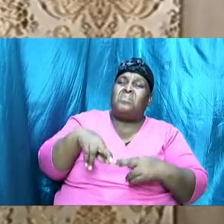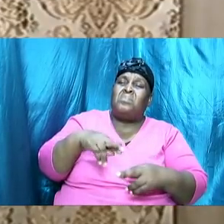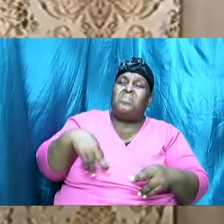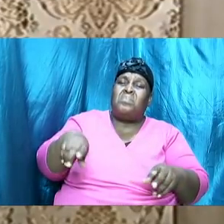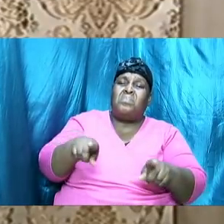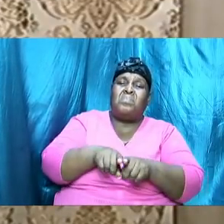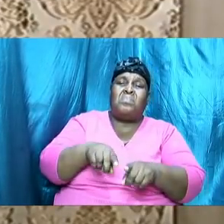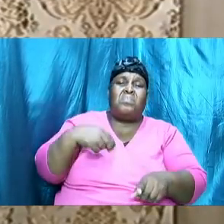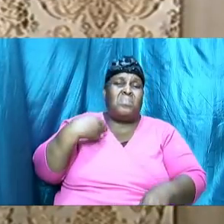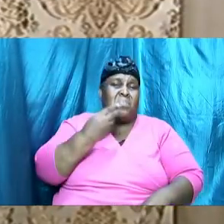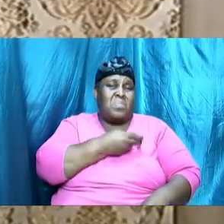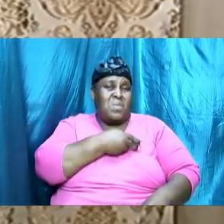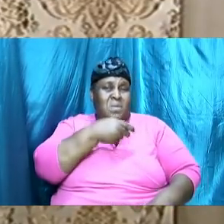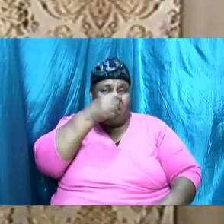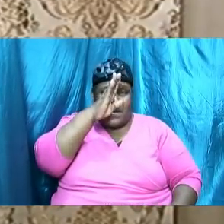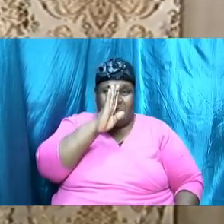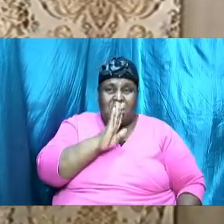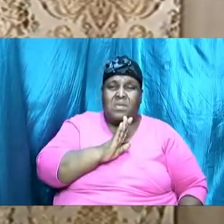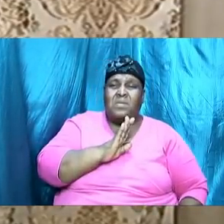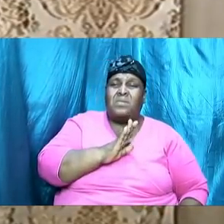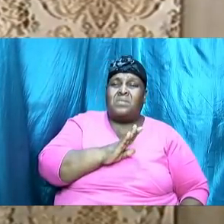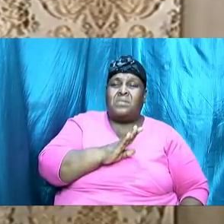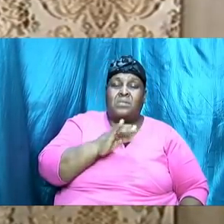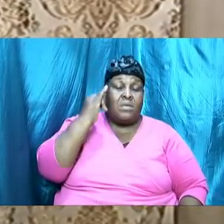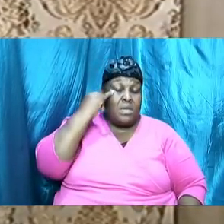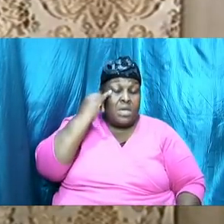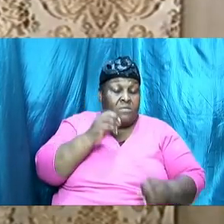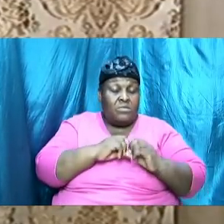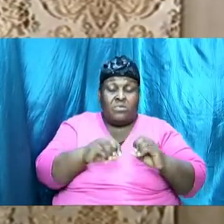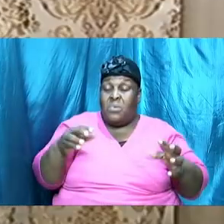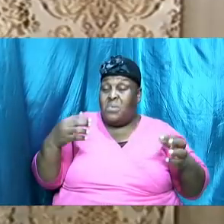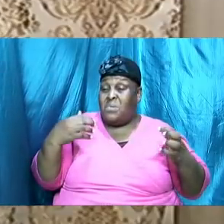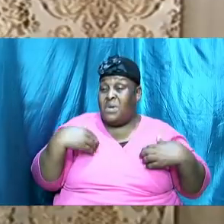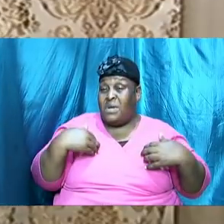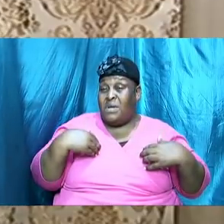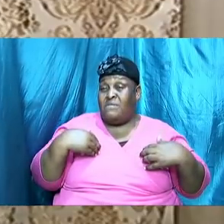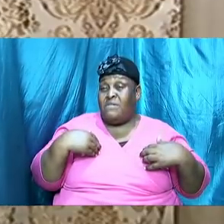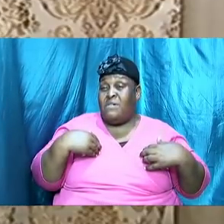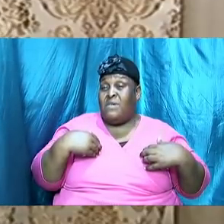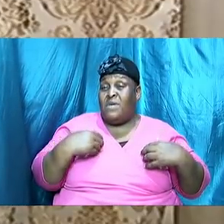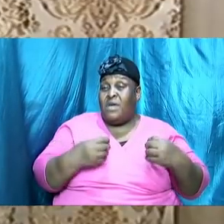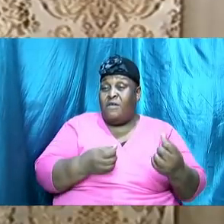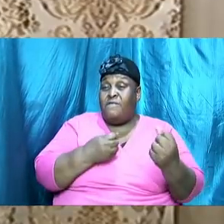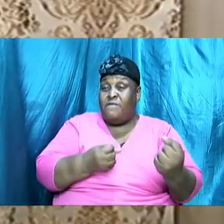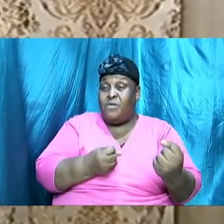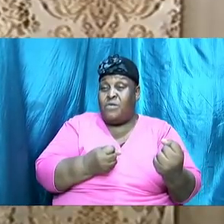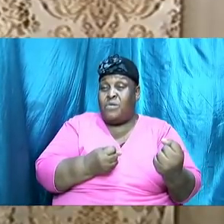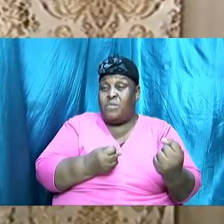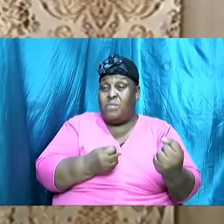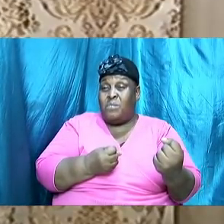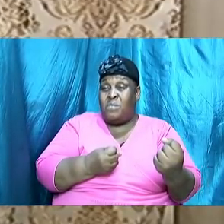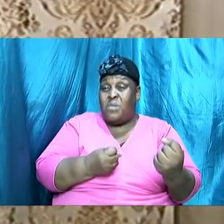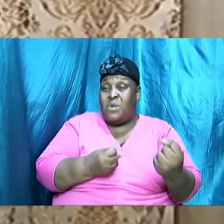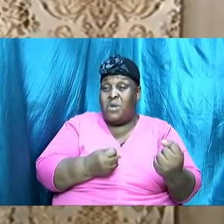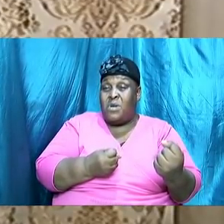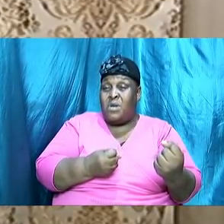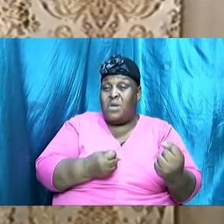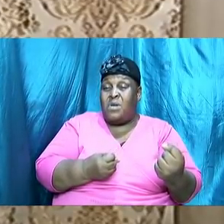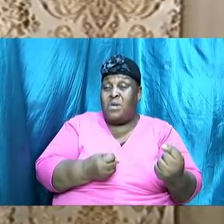and God if we don't have a solid strong vibrant